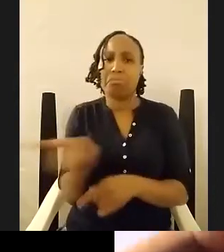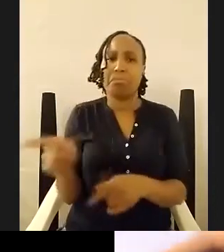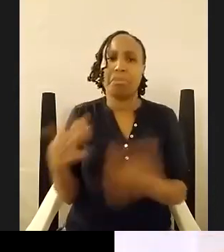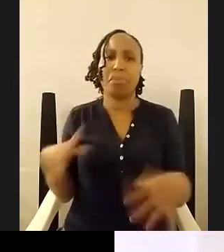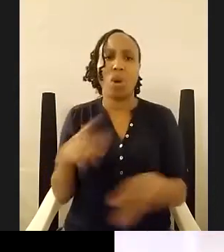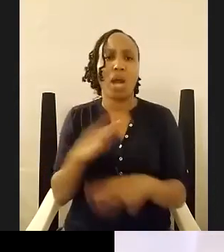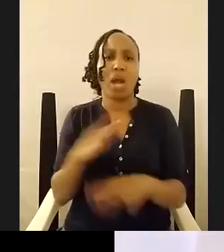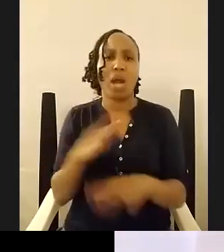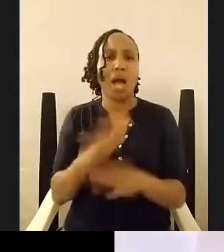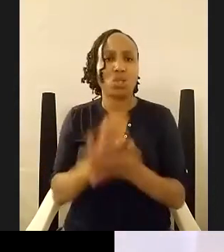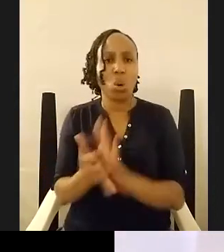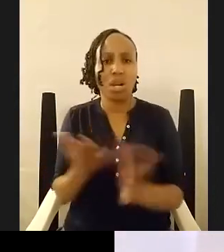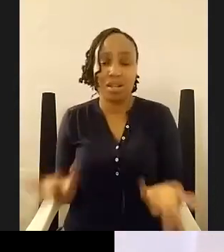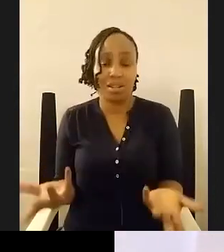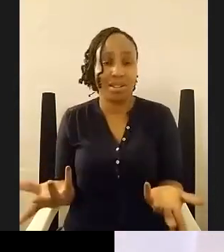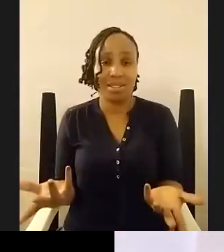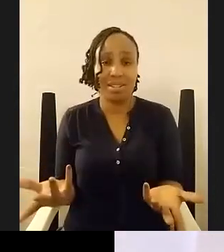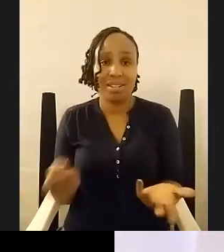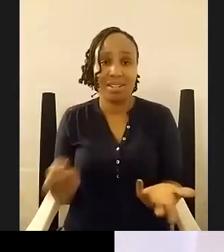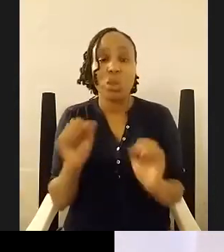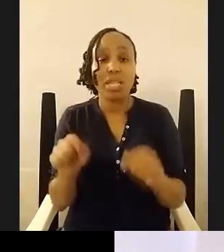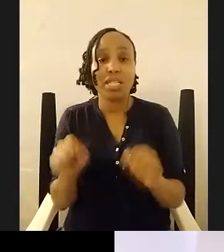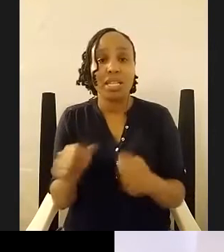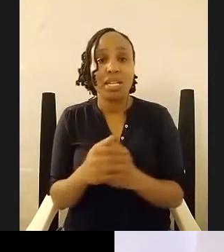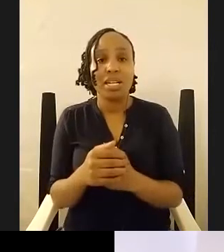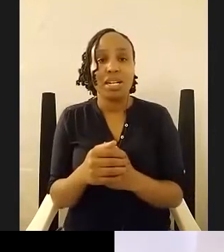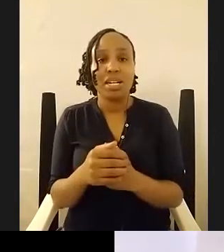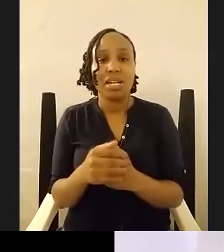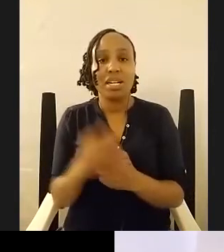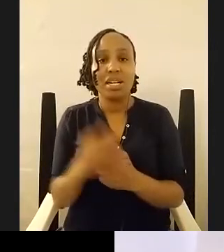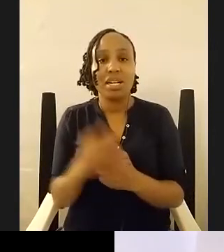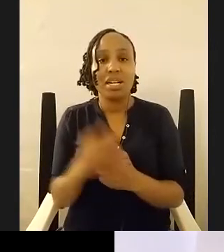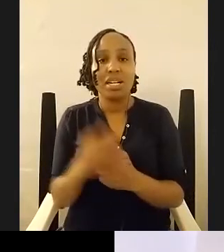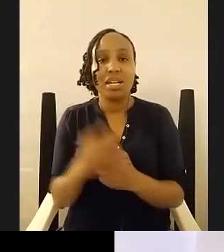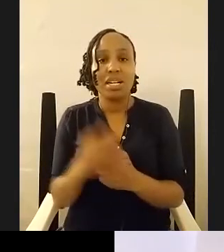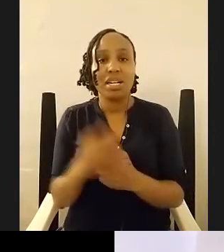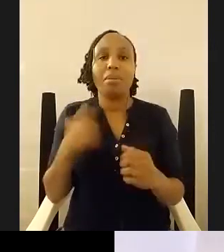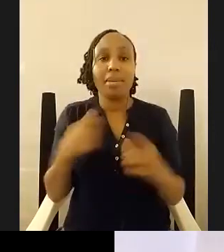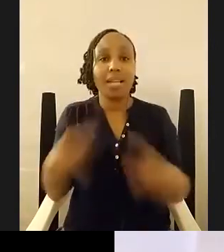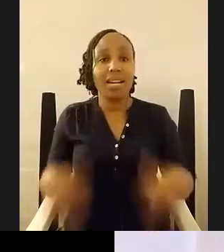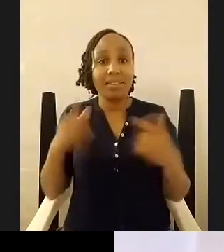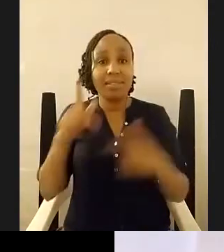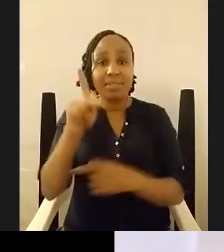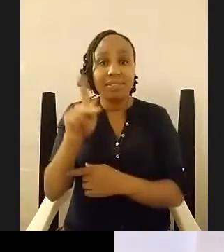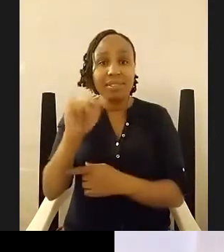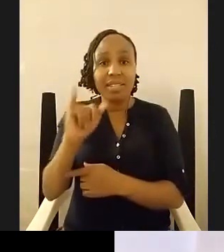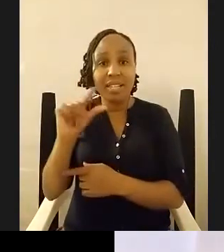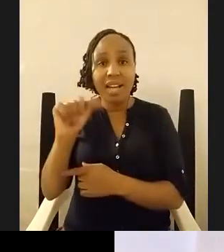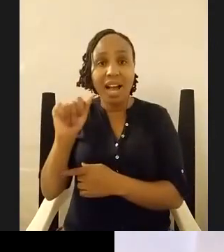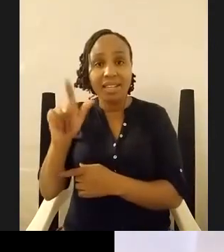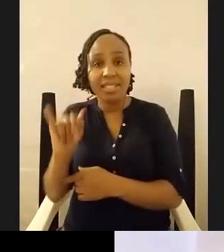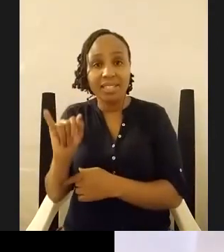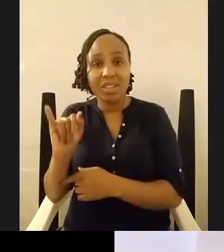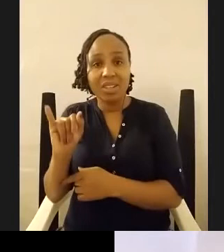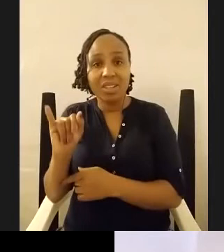and you again yeah did i live did i live in kigali did i live in arobi did i live do i live in vintage have i been kept on